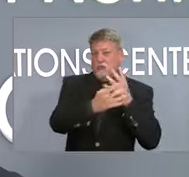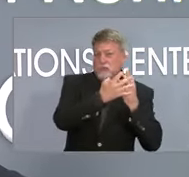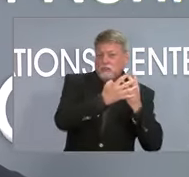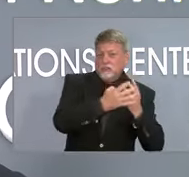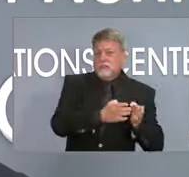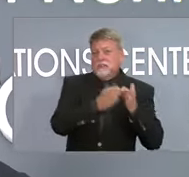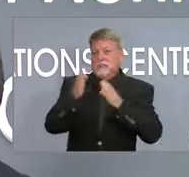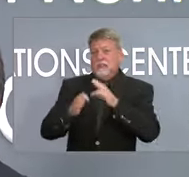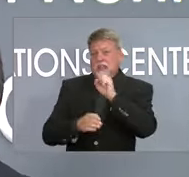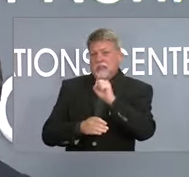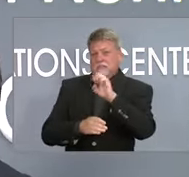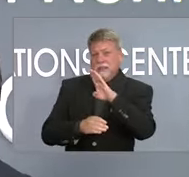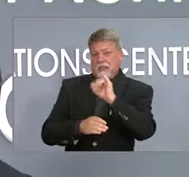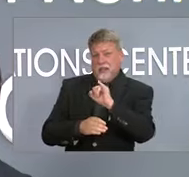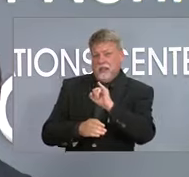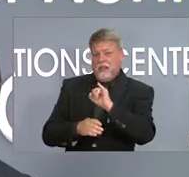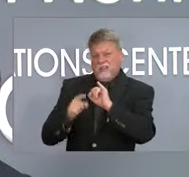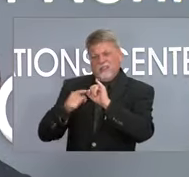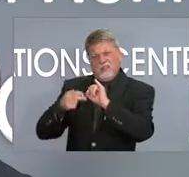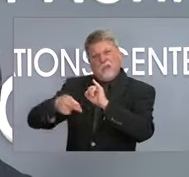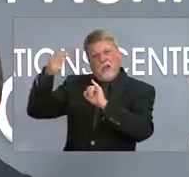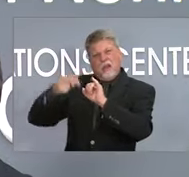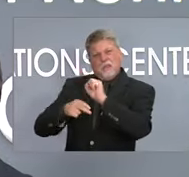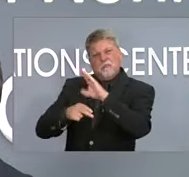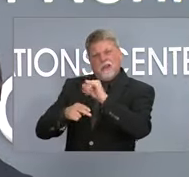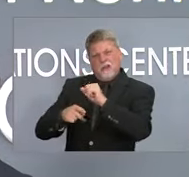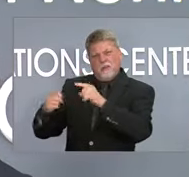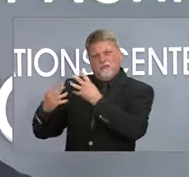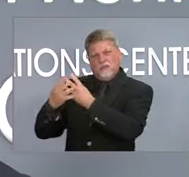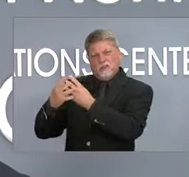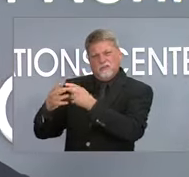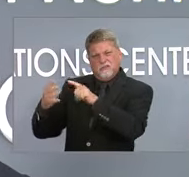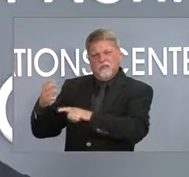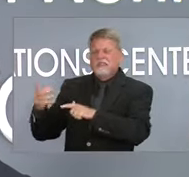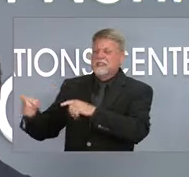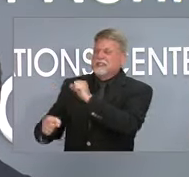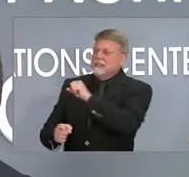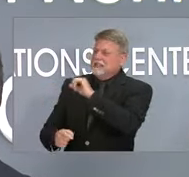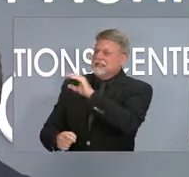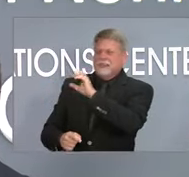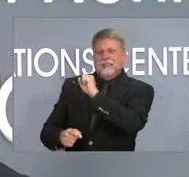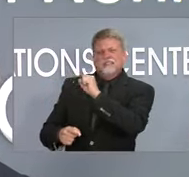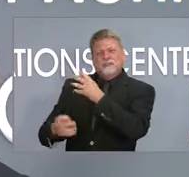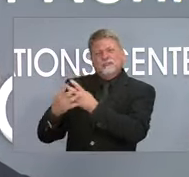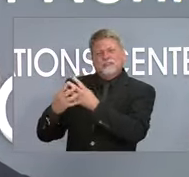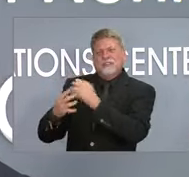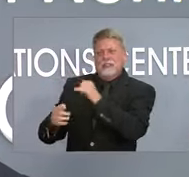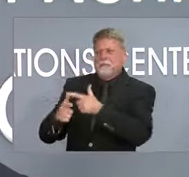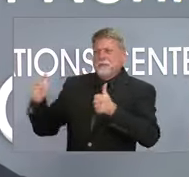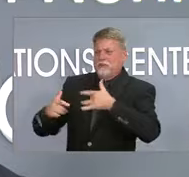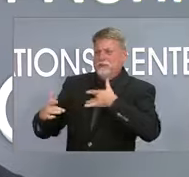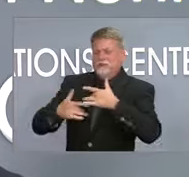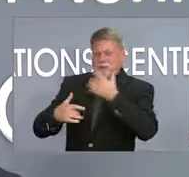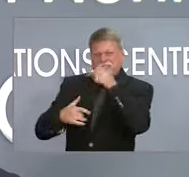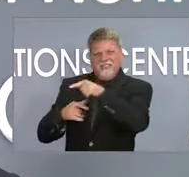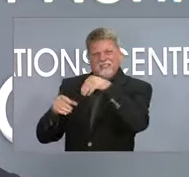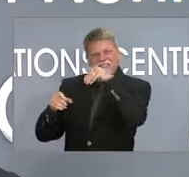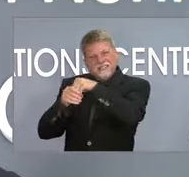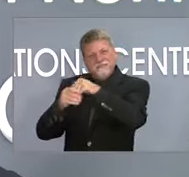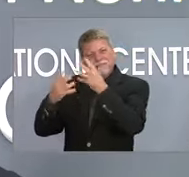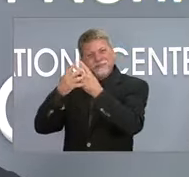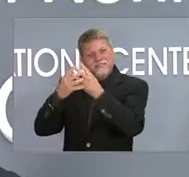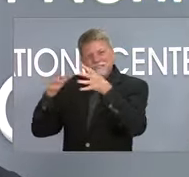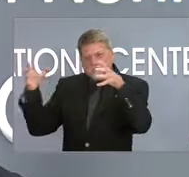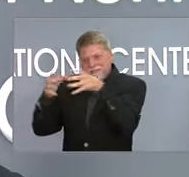probably the most concerning because we know that there's close quarters and congregated populations